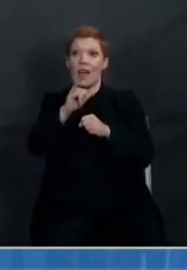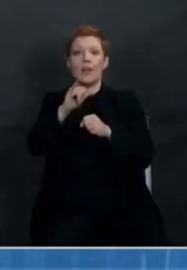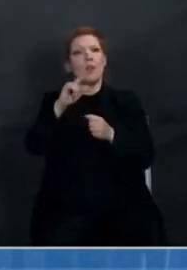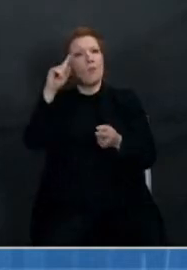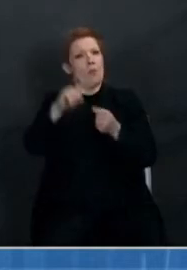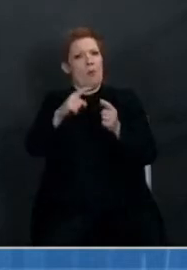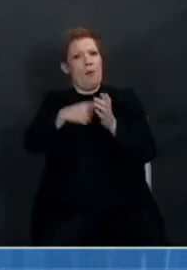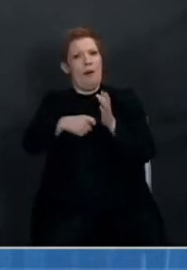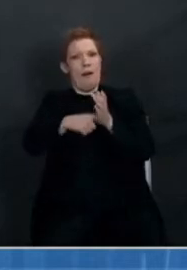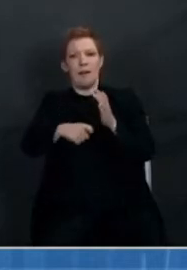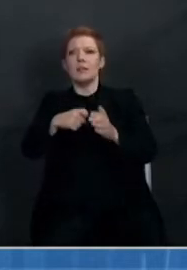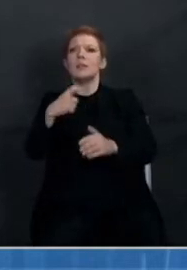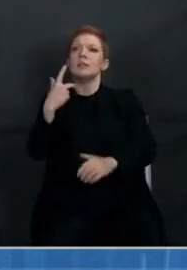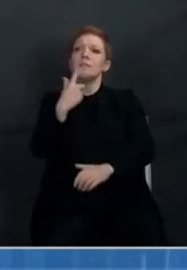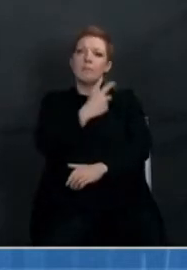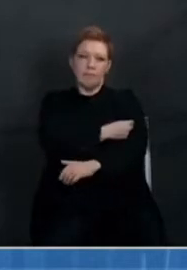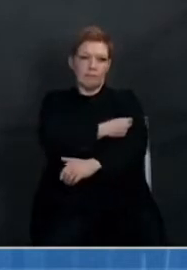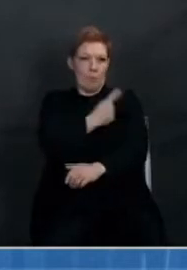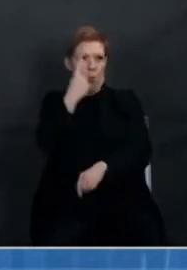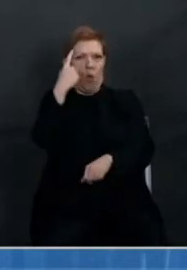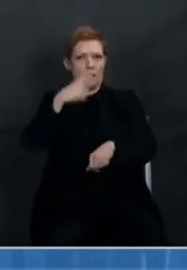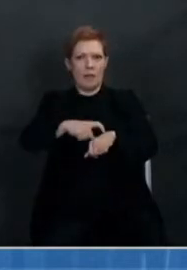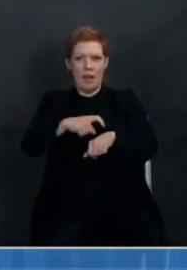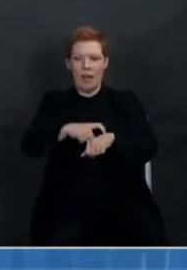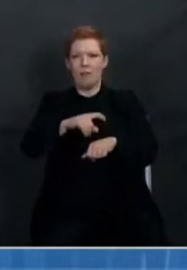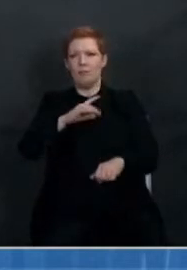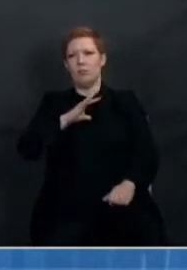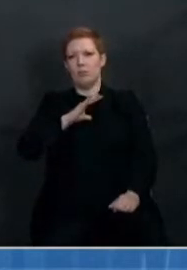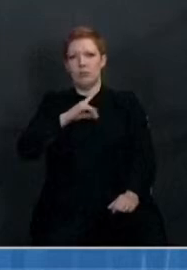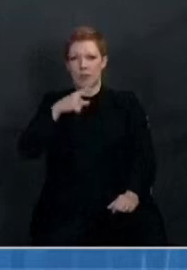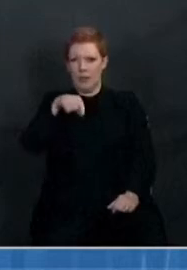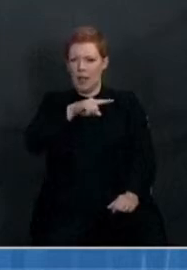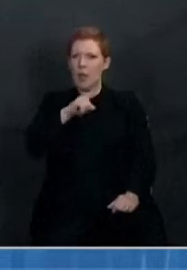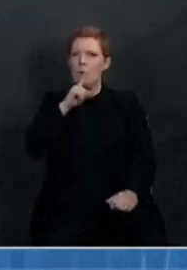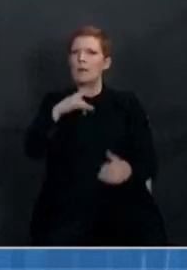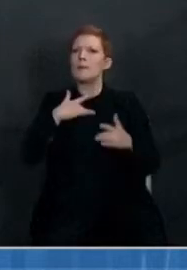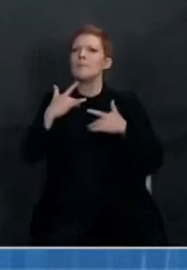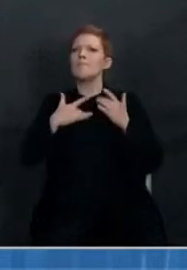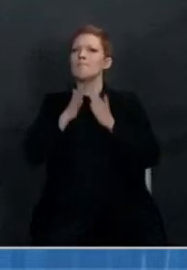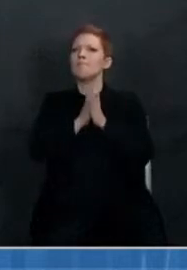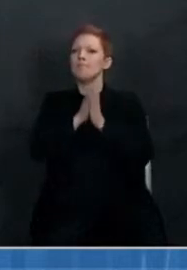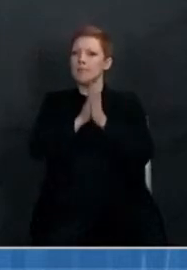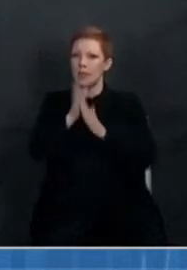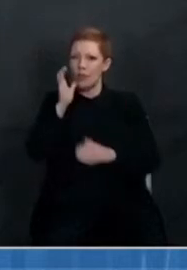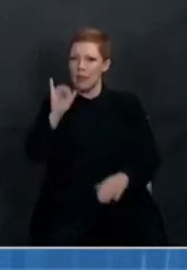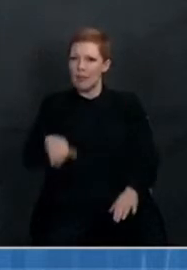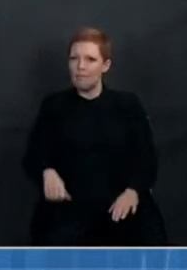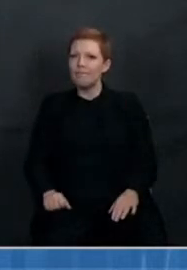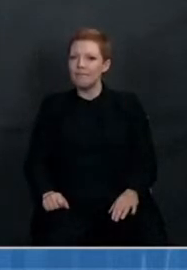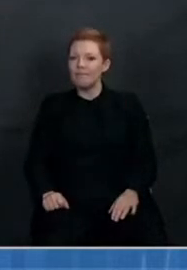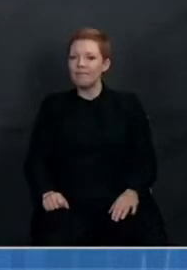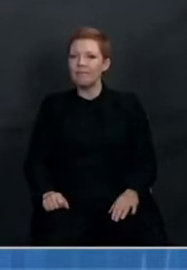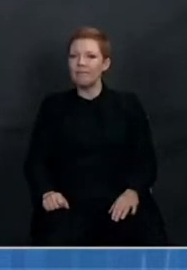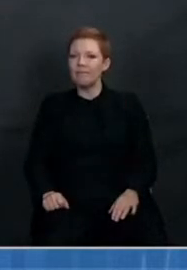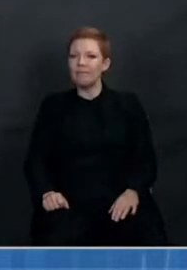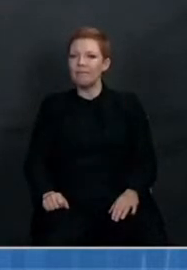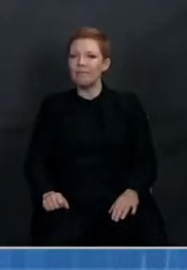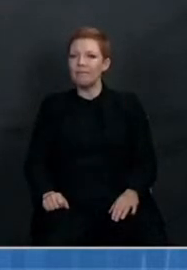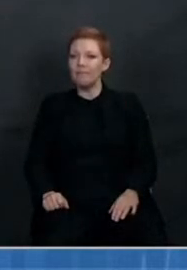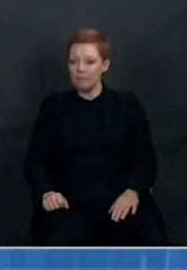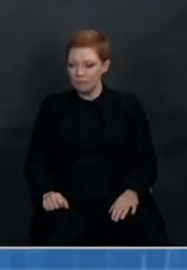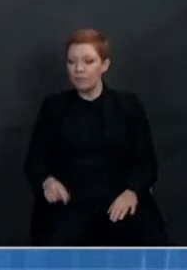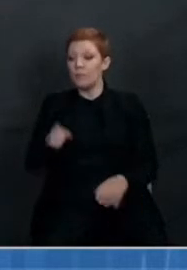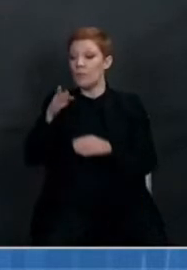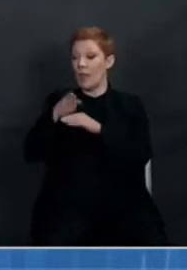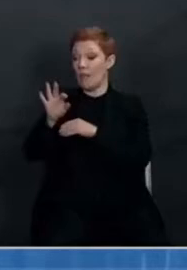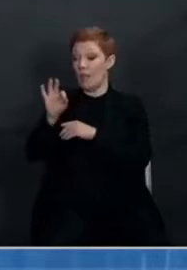lot. Thank you. Thanks, Dr. Fauci. Maybe I will just add that after the FDA meets, the Advisory Committee on Immunization